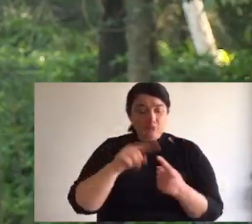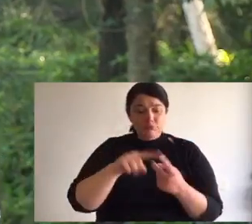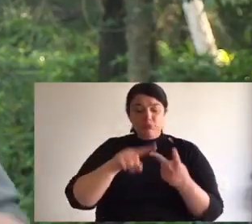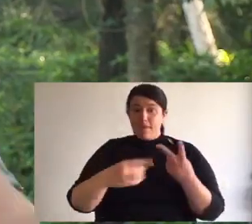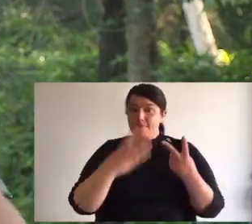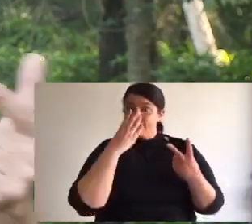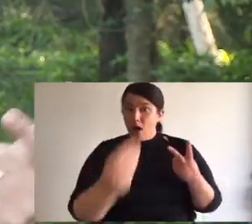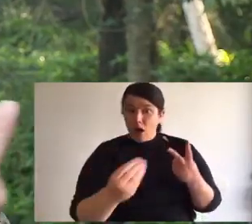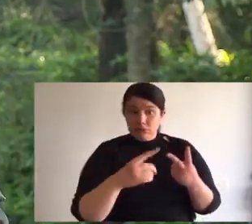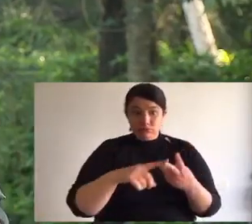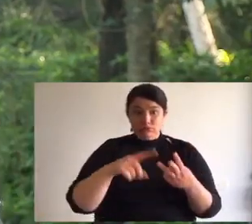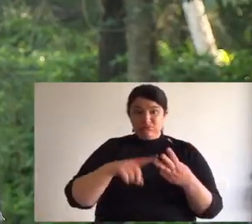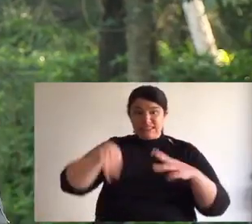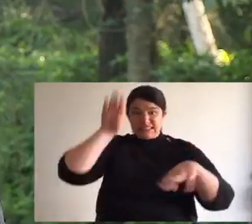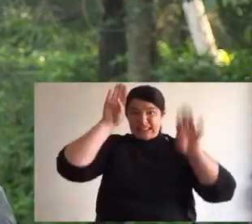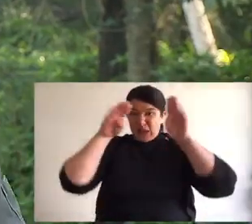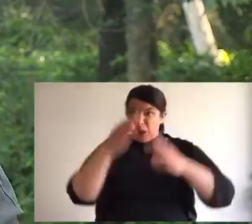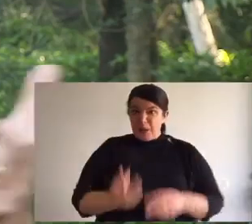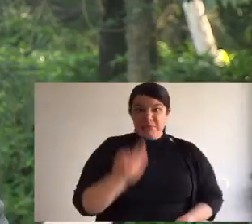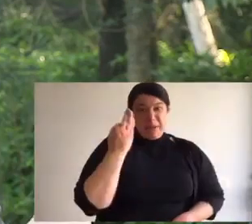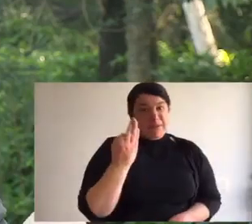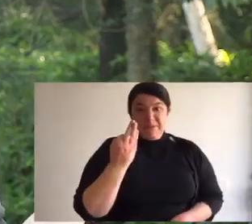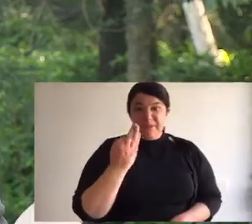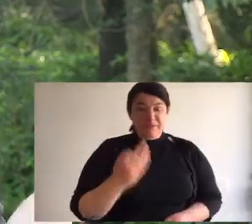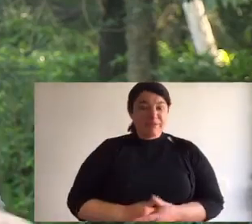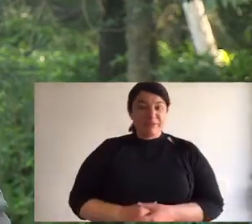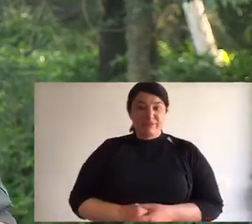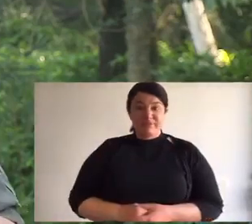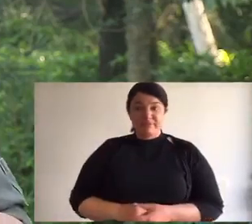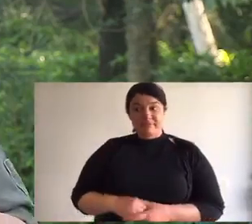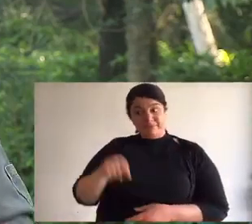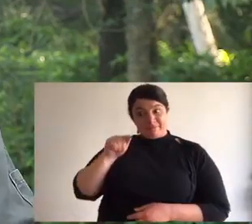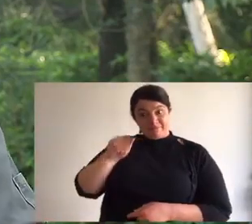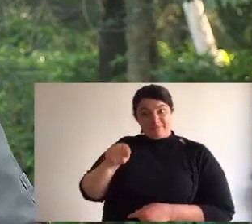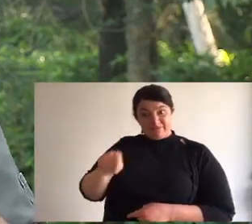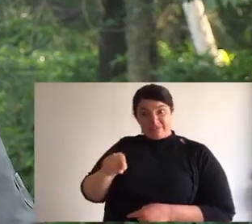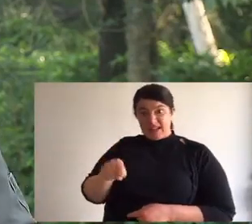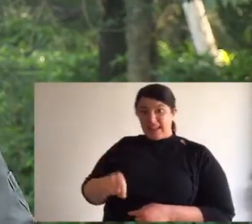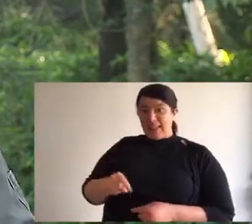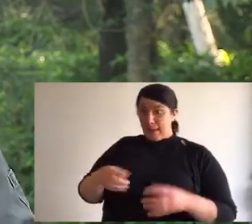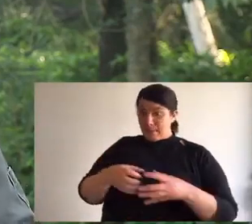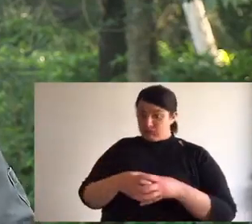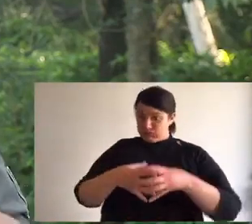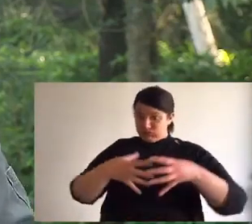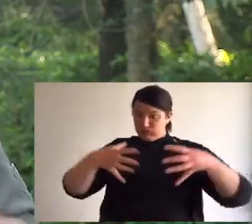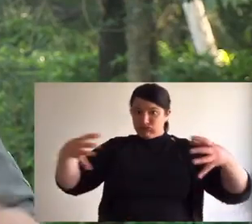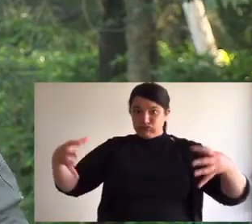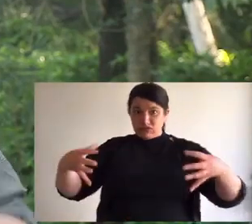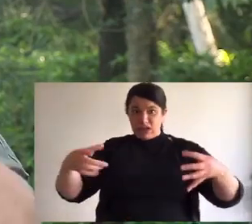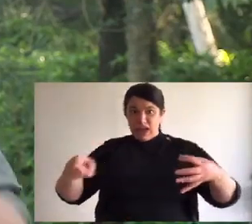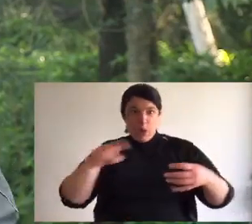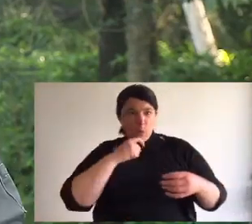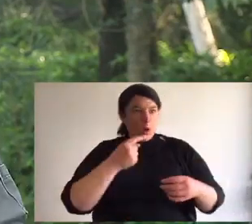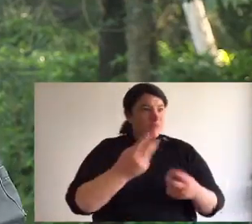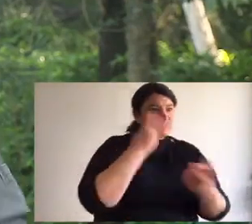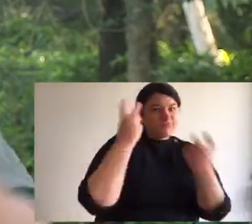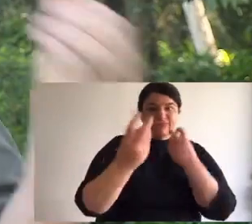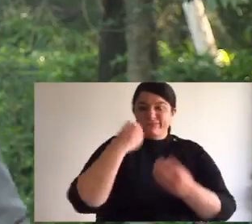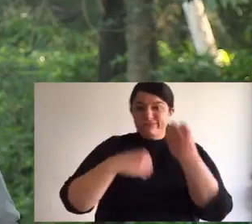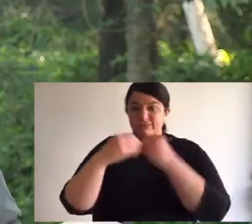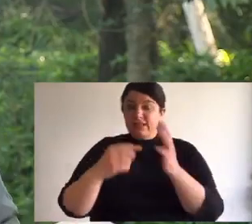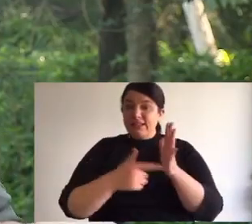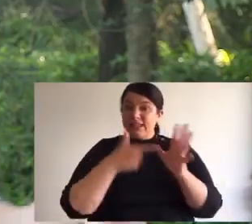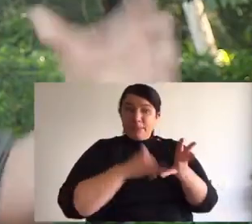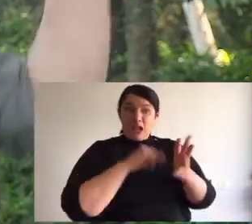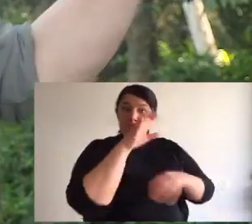or fox or even 5,000 years ago we didn't have bingoes. Spotted tail quolls were the third largest predator in